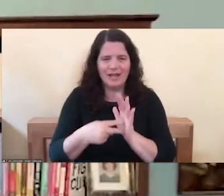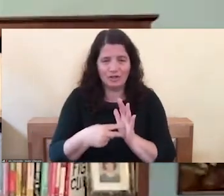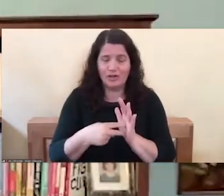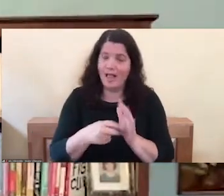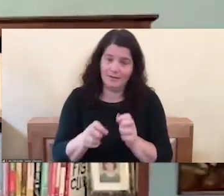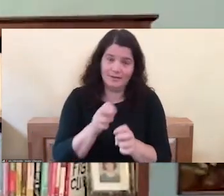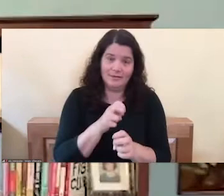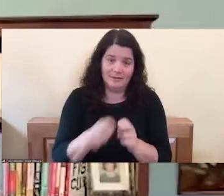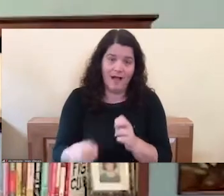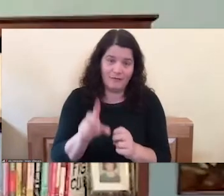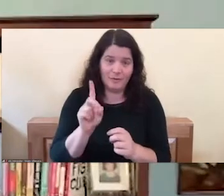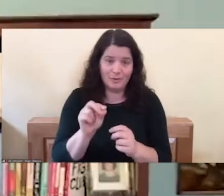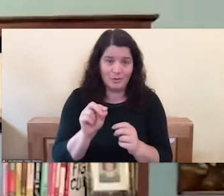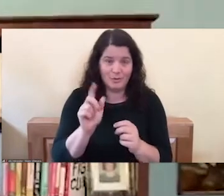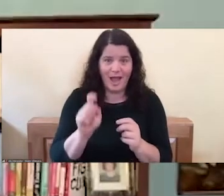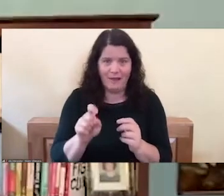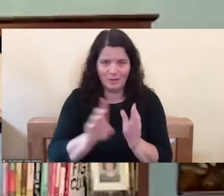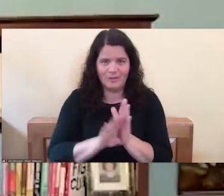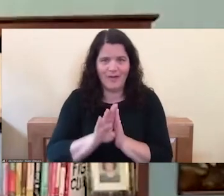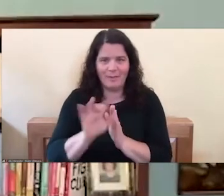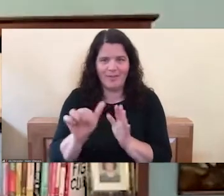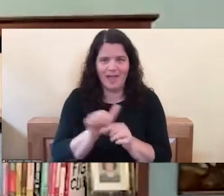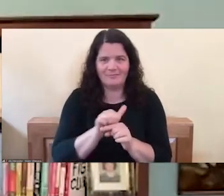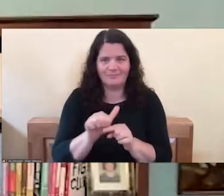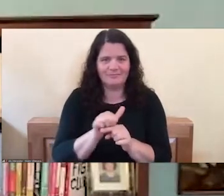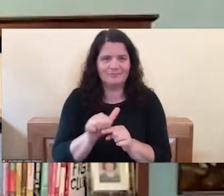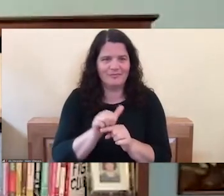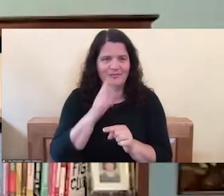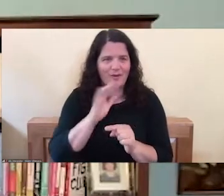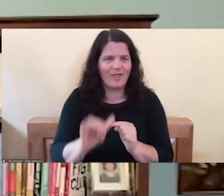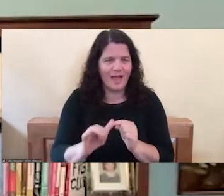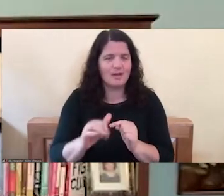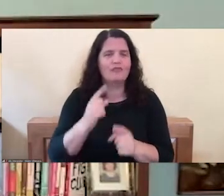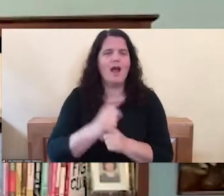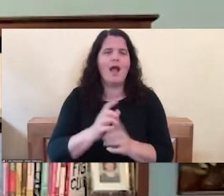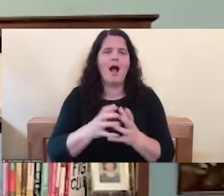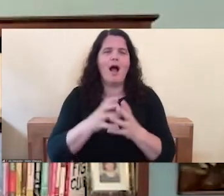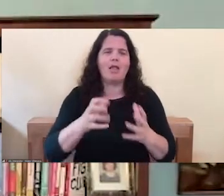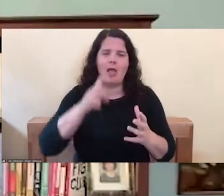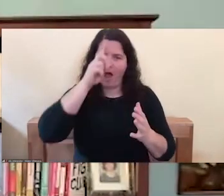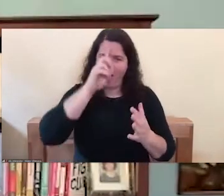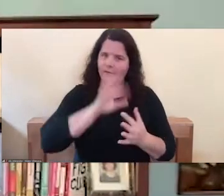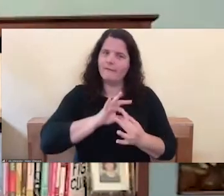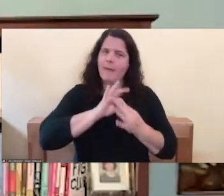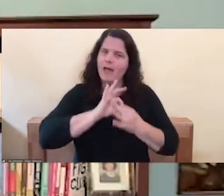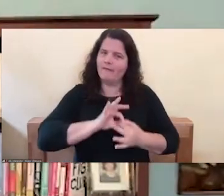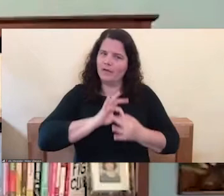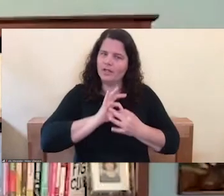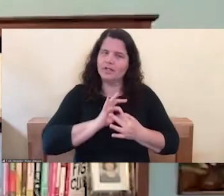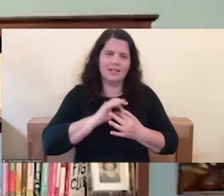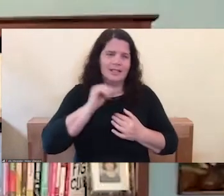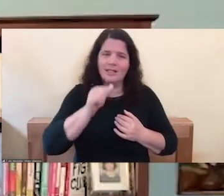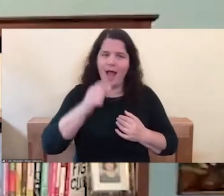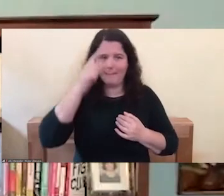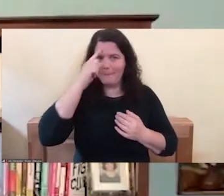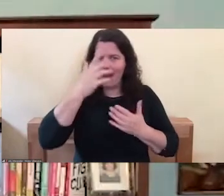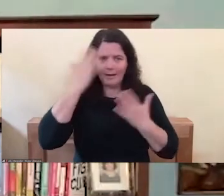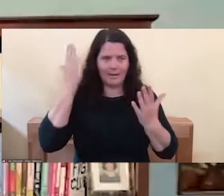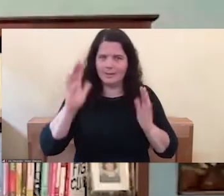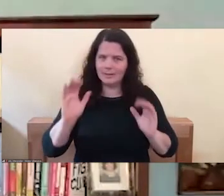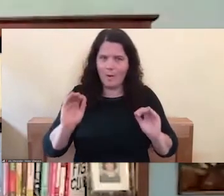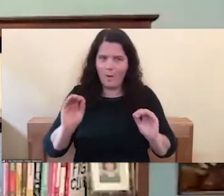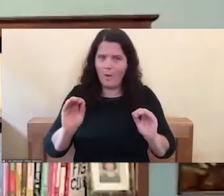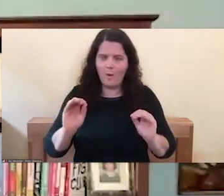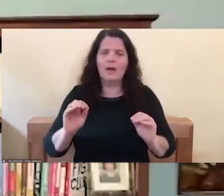And why we've got to develop it. It's like, okay, I'm doing this. There's a lot of mindfulness and fierce self-compassion. It's not mindless. That's really important. Mindfulness